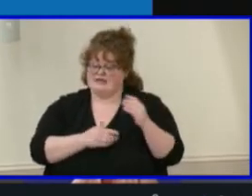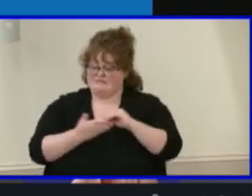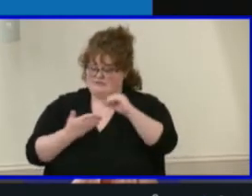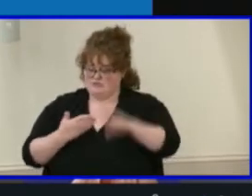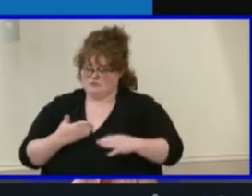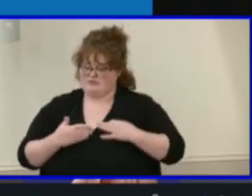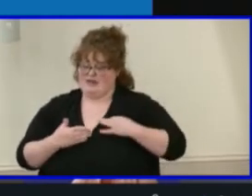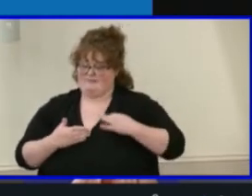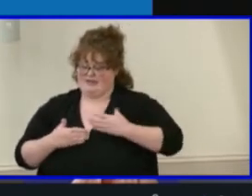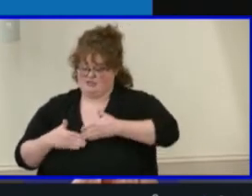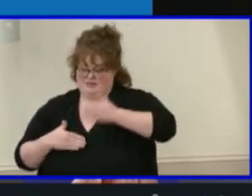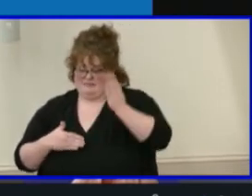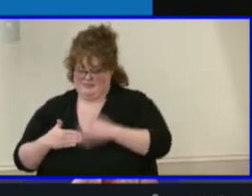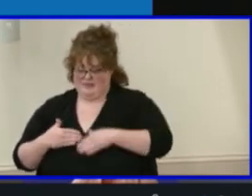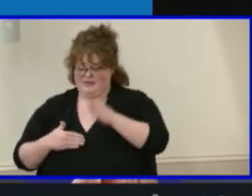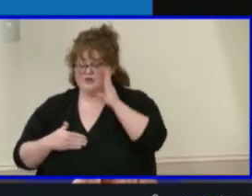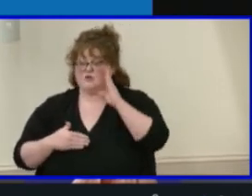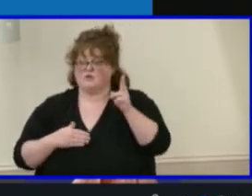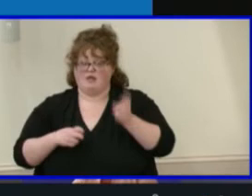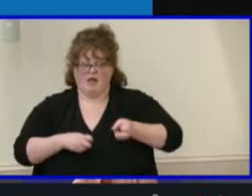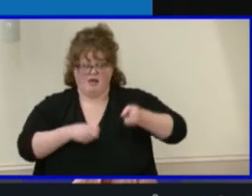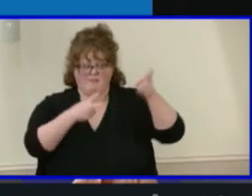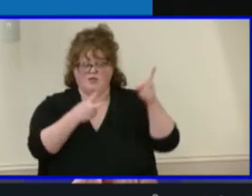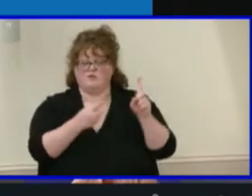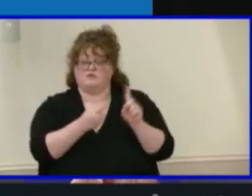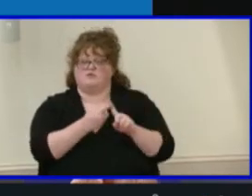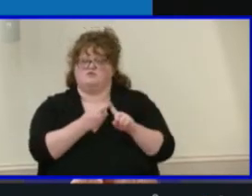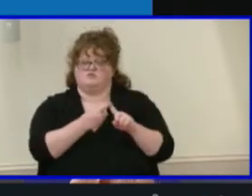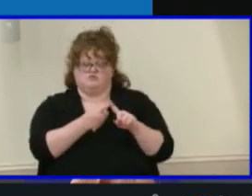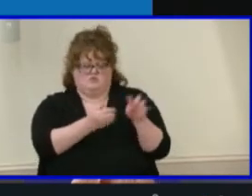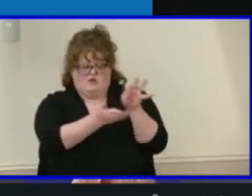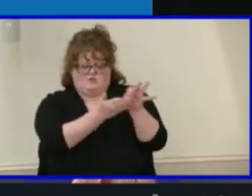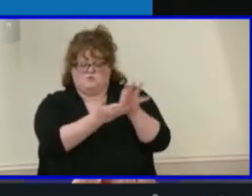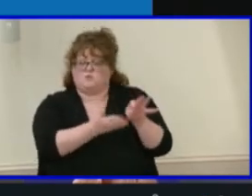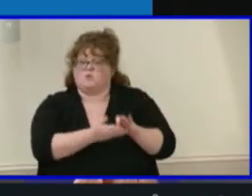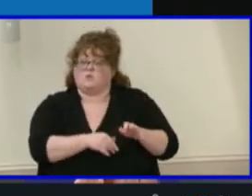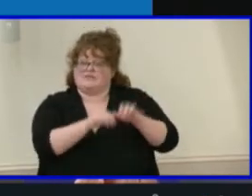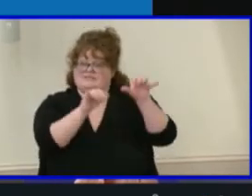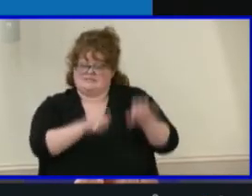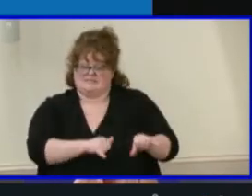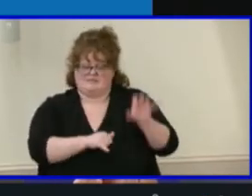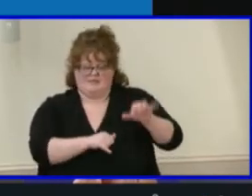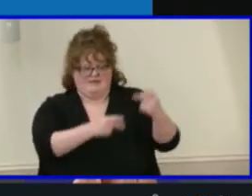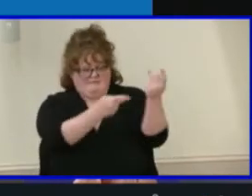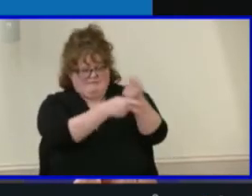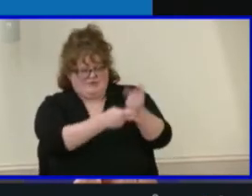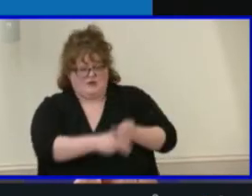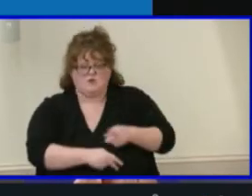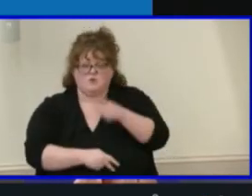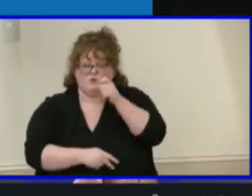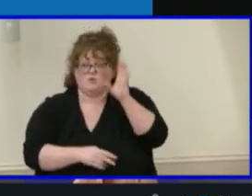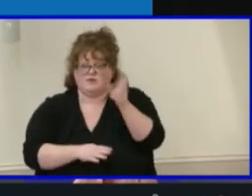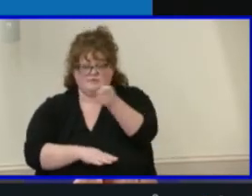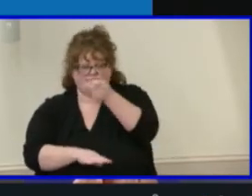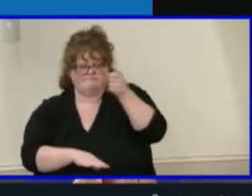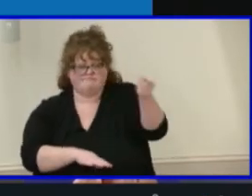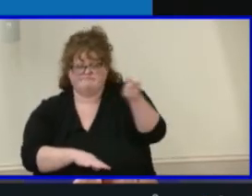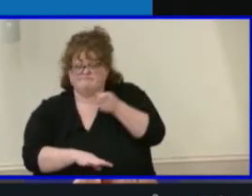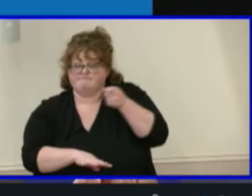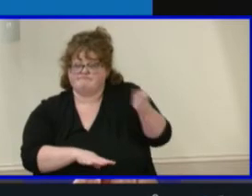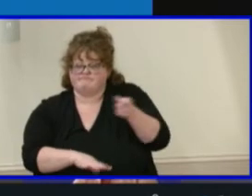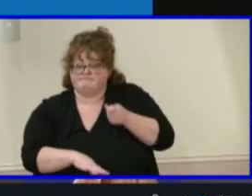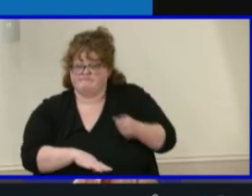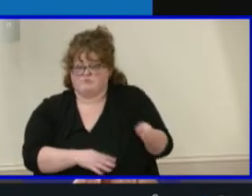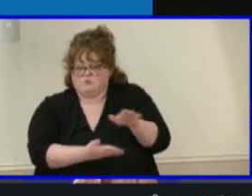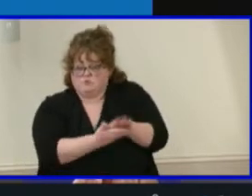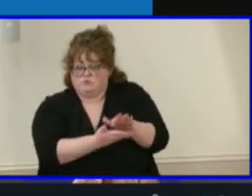Henrico-based scoring system that helps determine who will fill the vacant slots that year. The